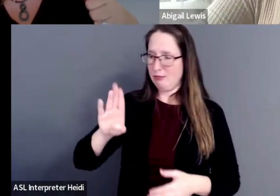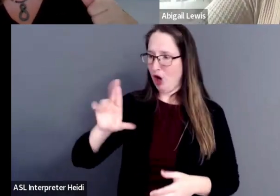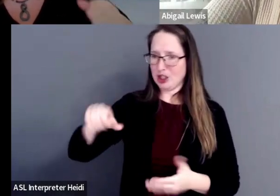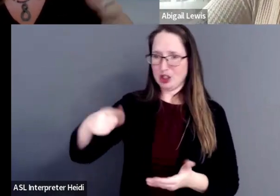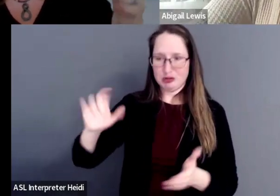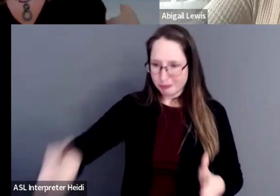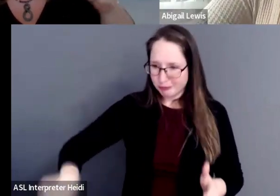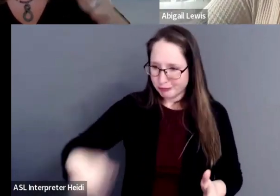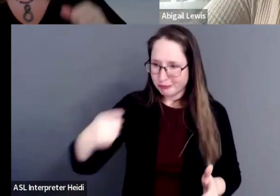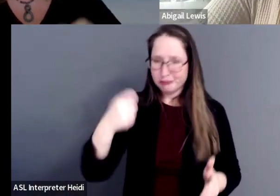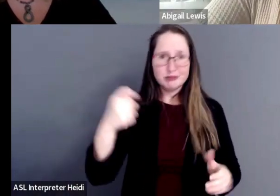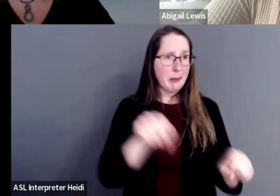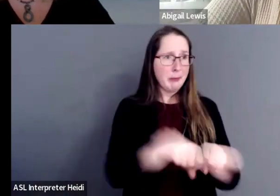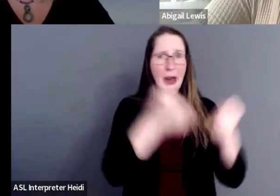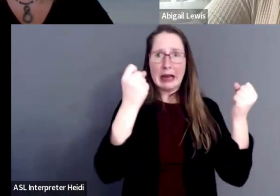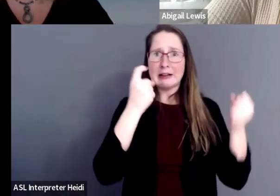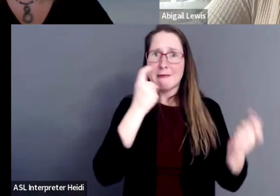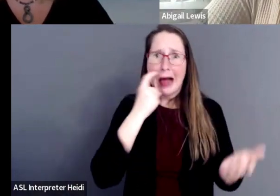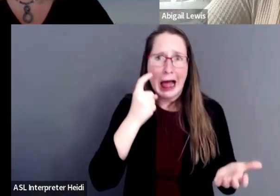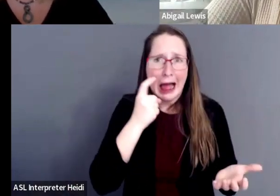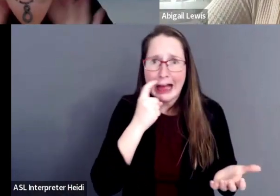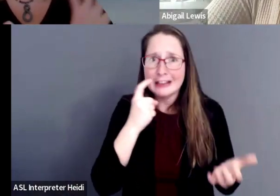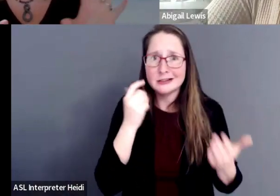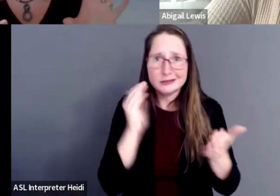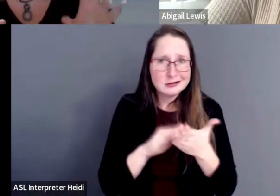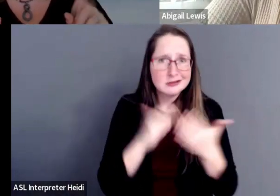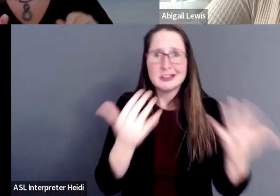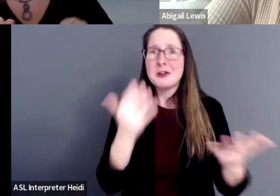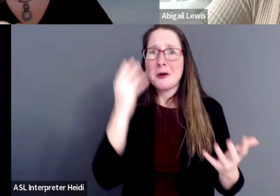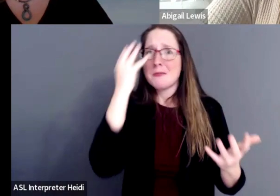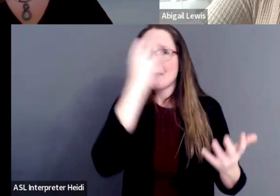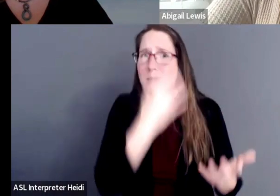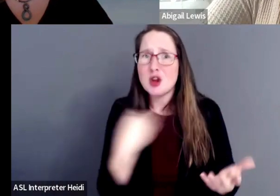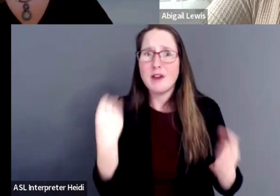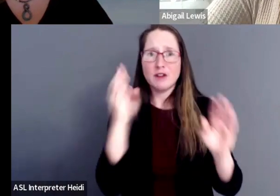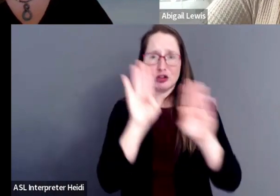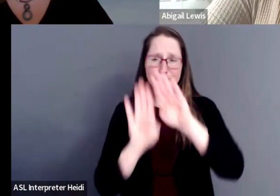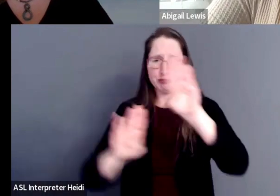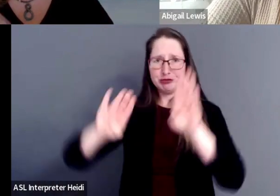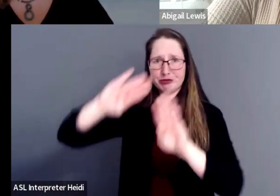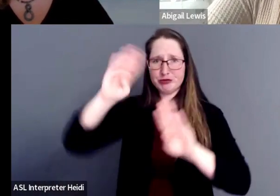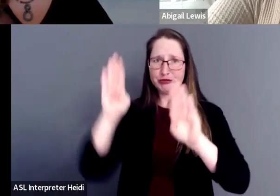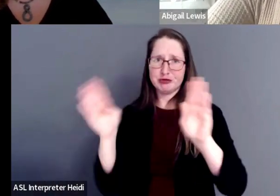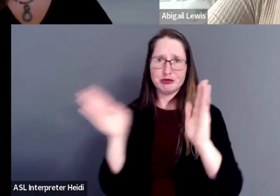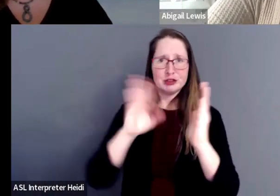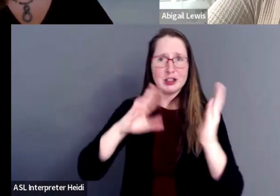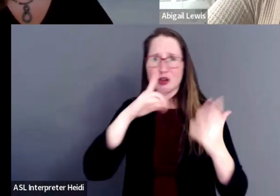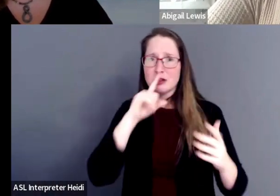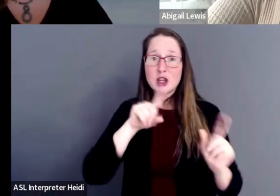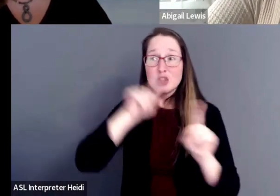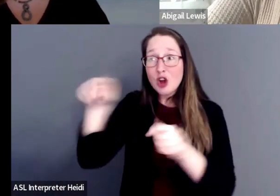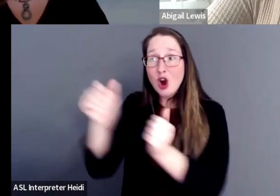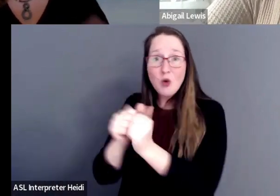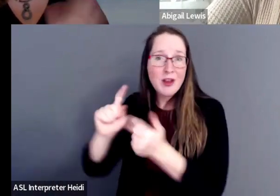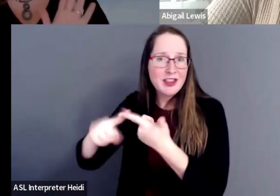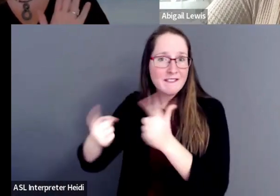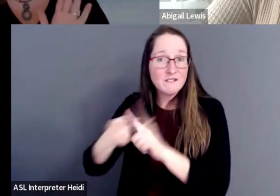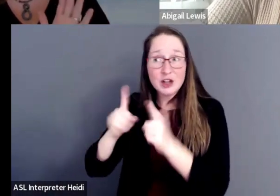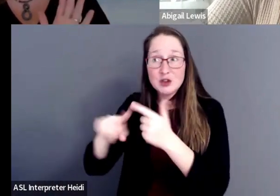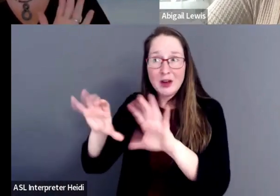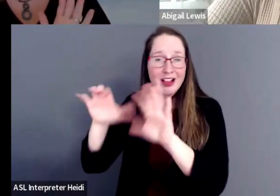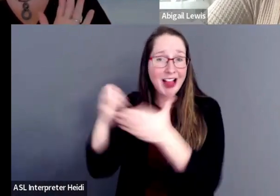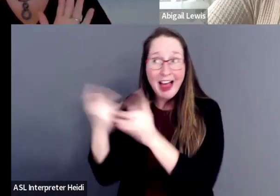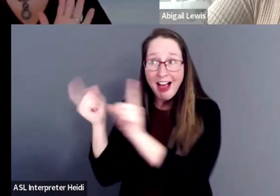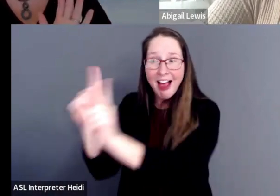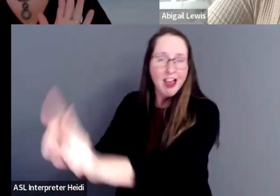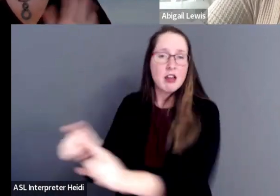break some glass to do a beautiful mosaic, go with a friend to a class, maybe just go